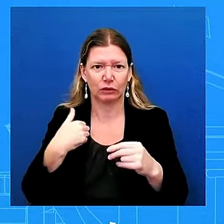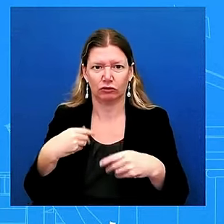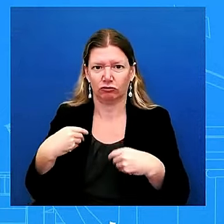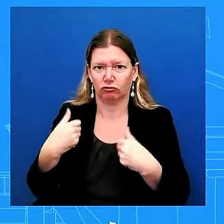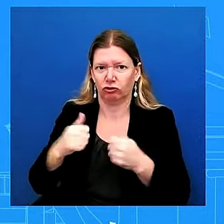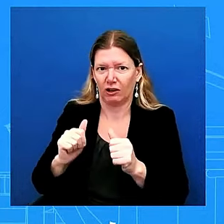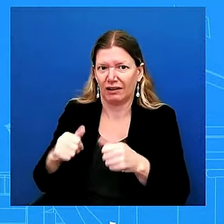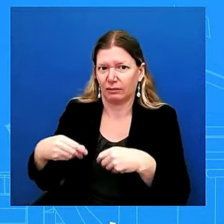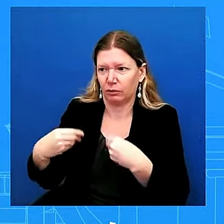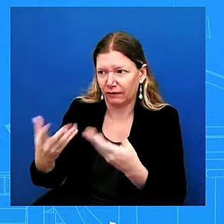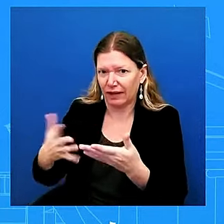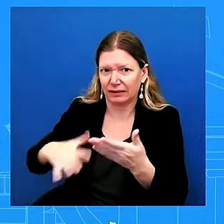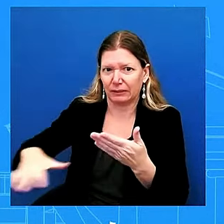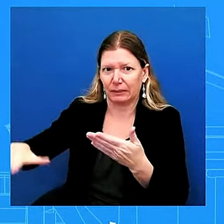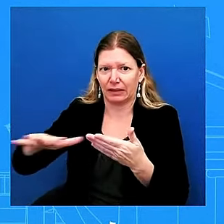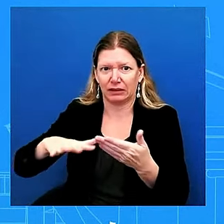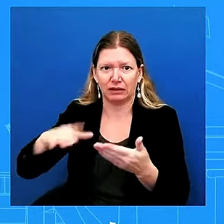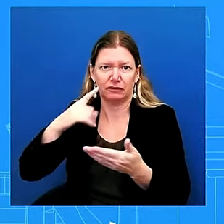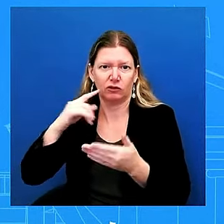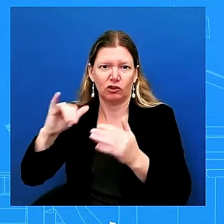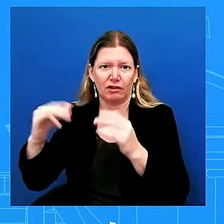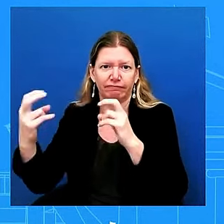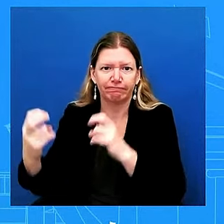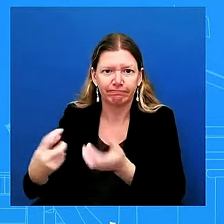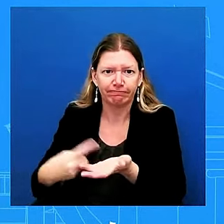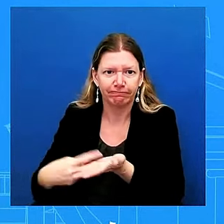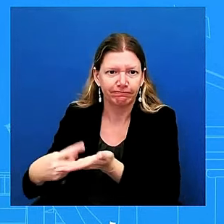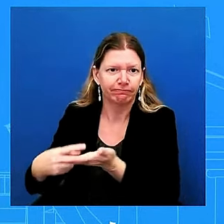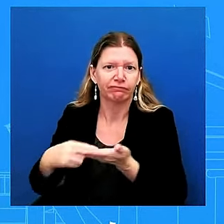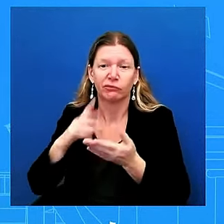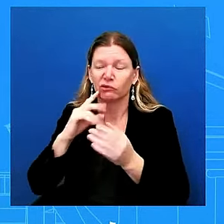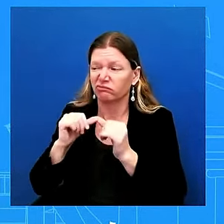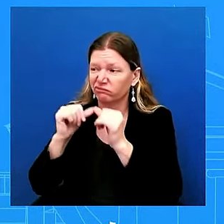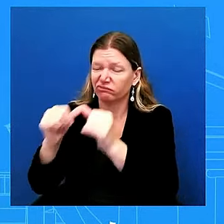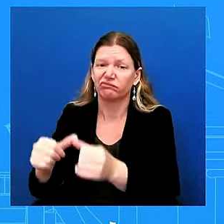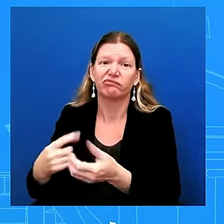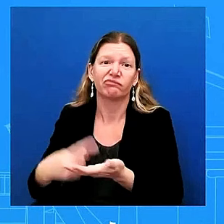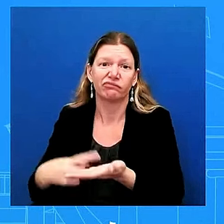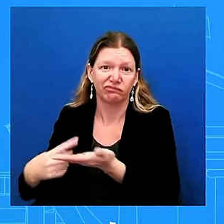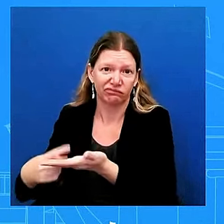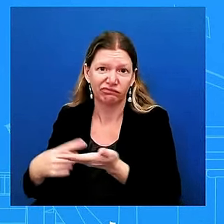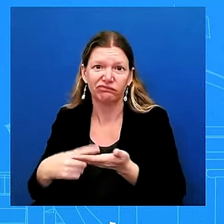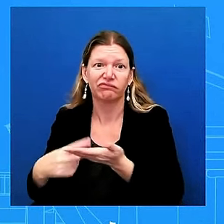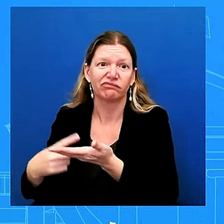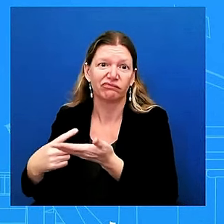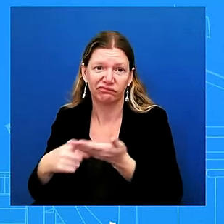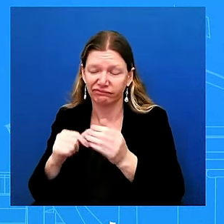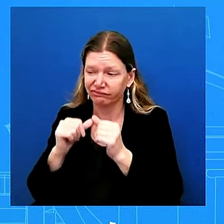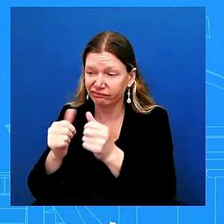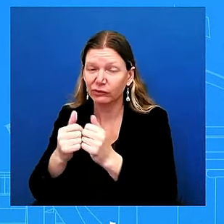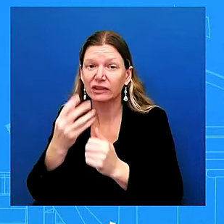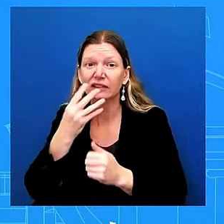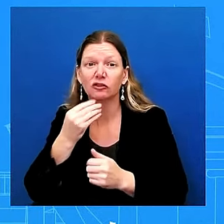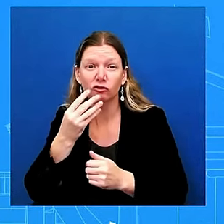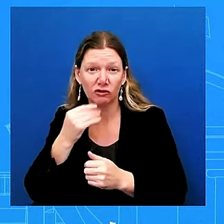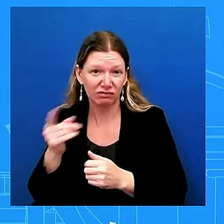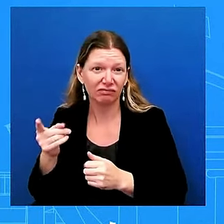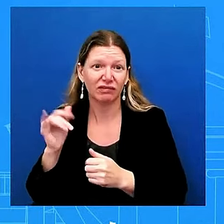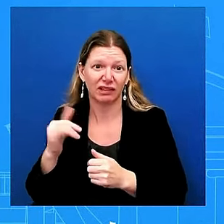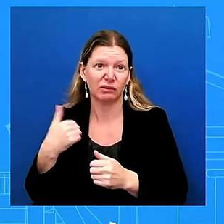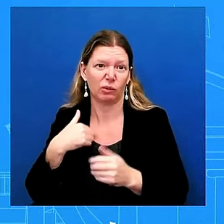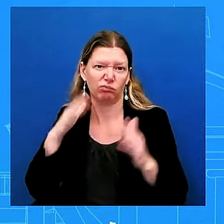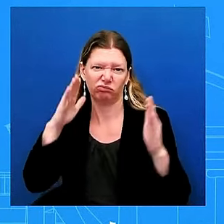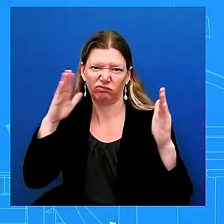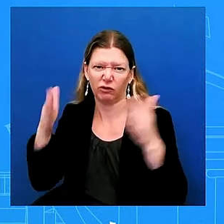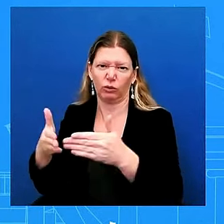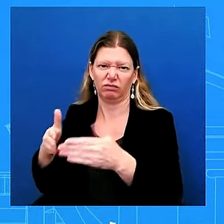with israel uh so that is what we're going to focus on um and what we want to see is a de